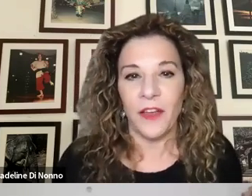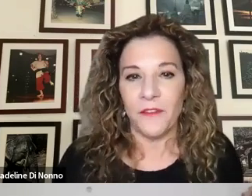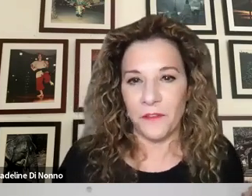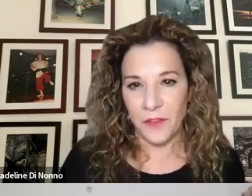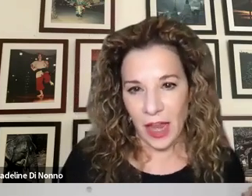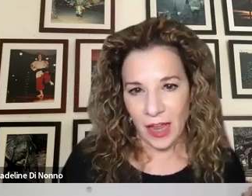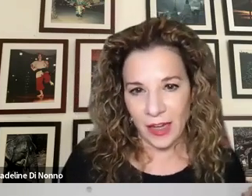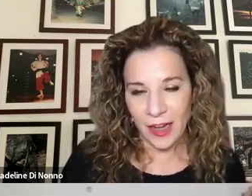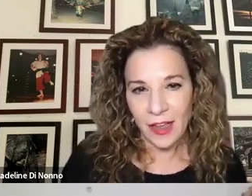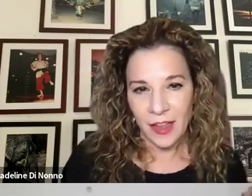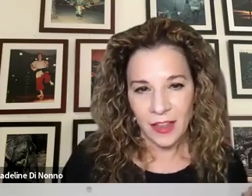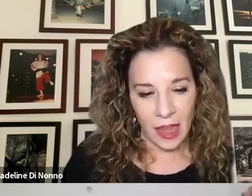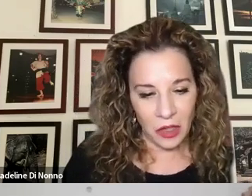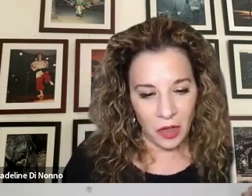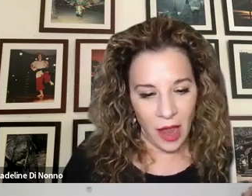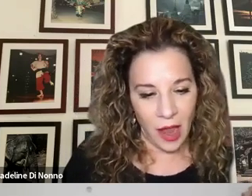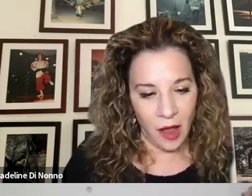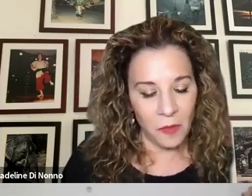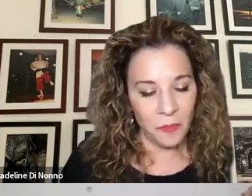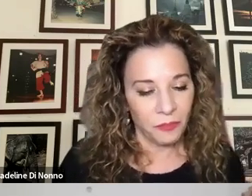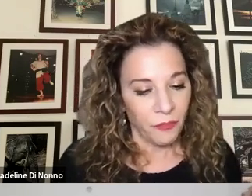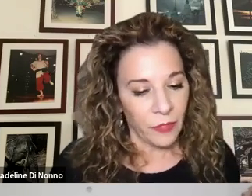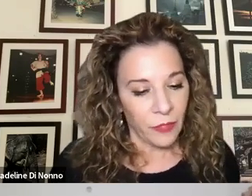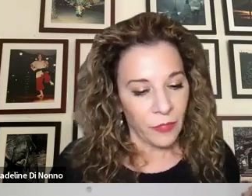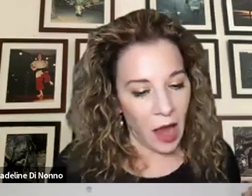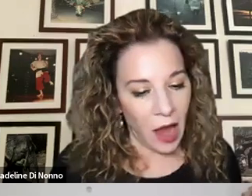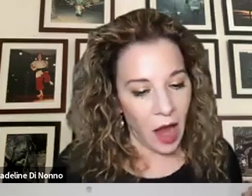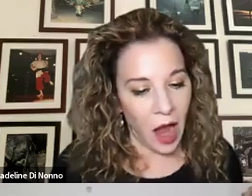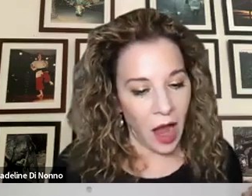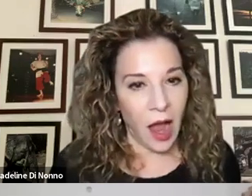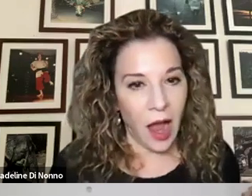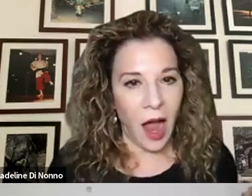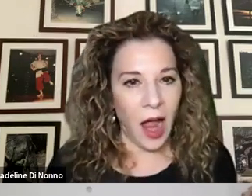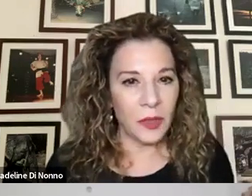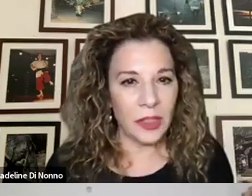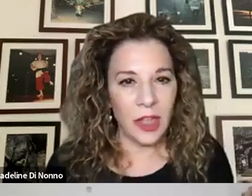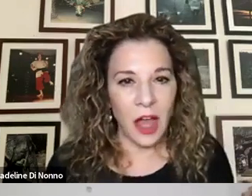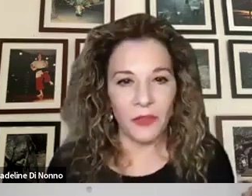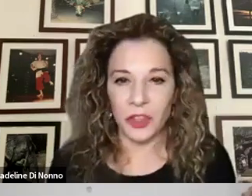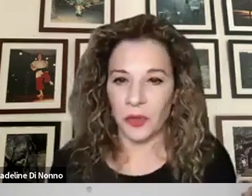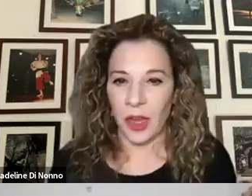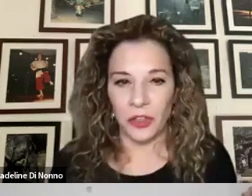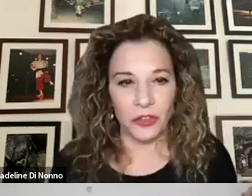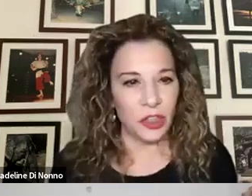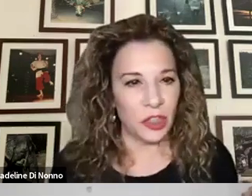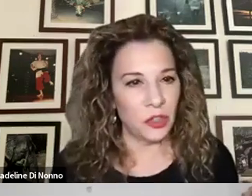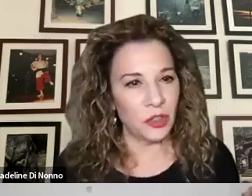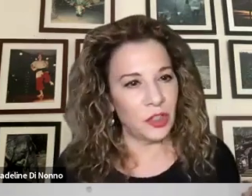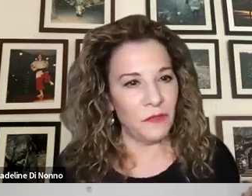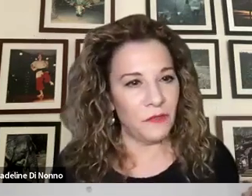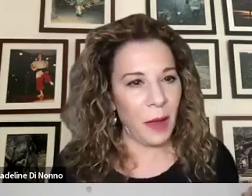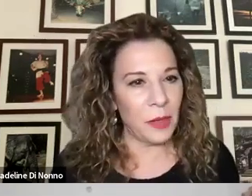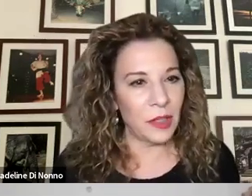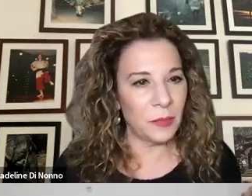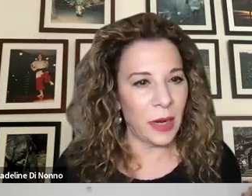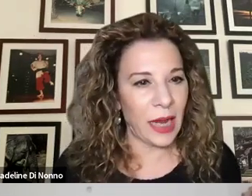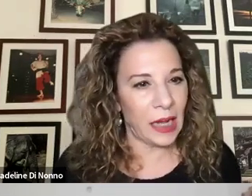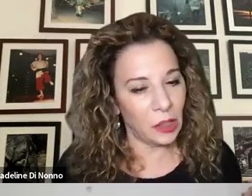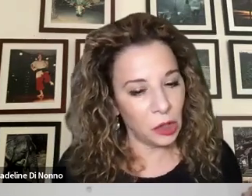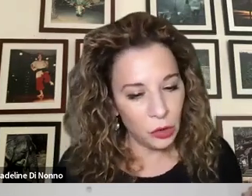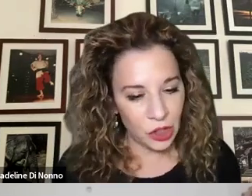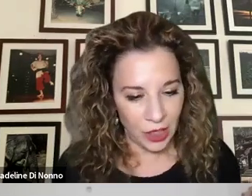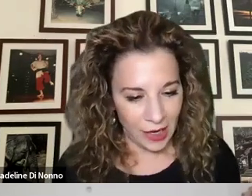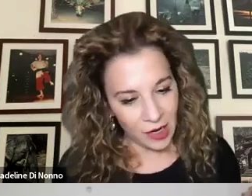plays Finn. Thank you, Kale. Thank you so much. I would love to introduce the fabulous